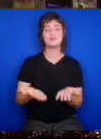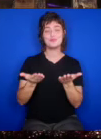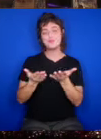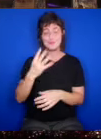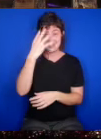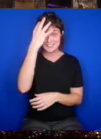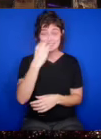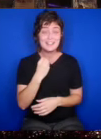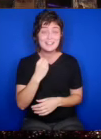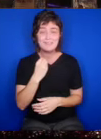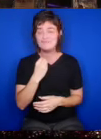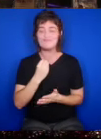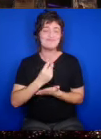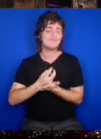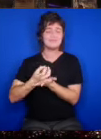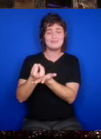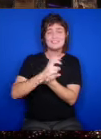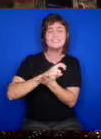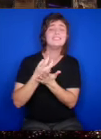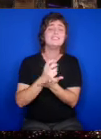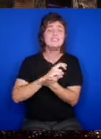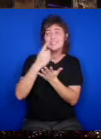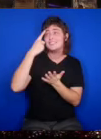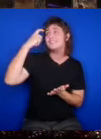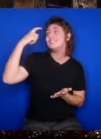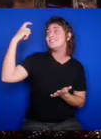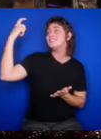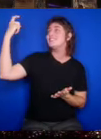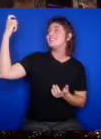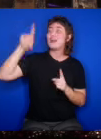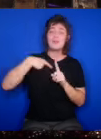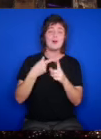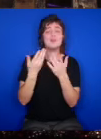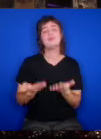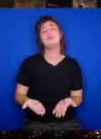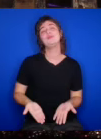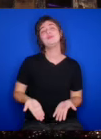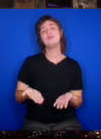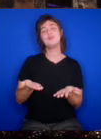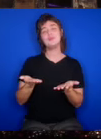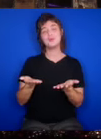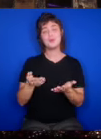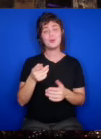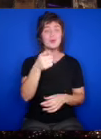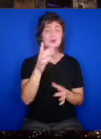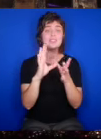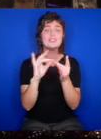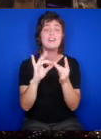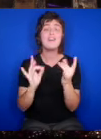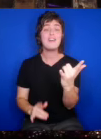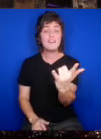sleepless nights to think about you. You